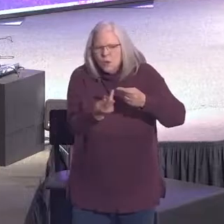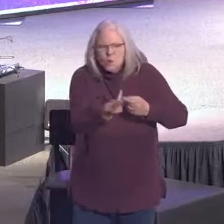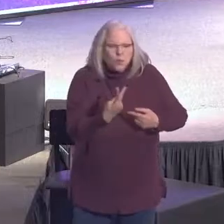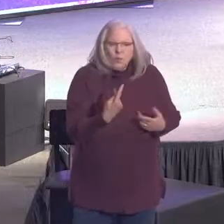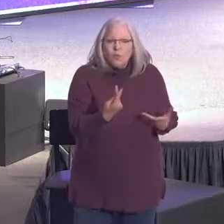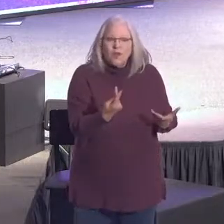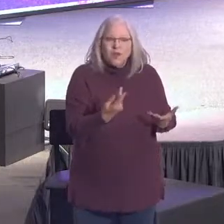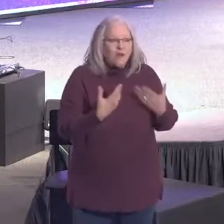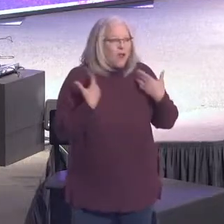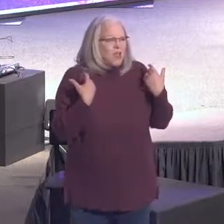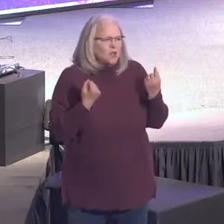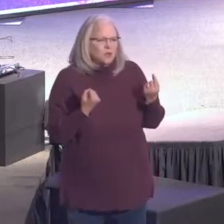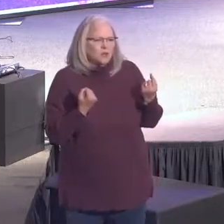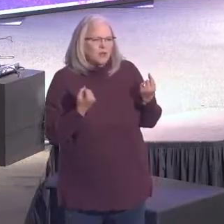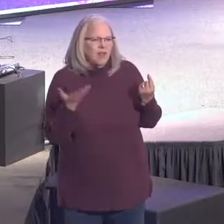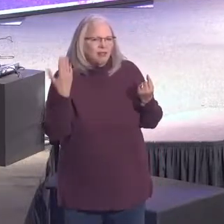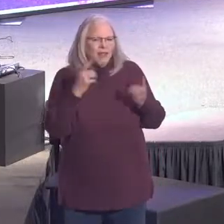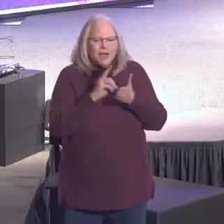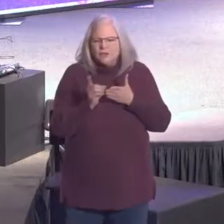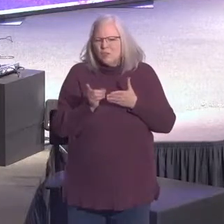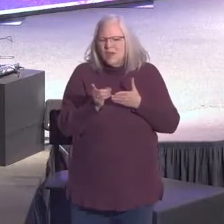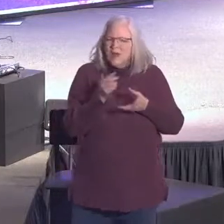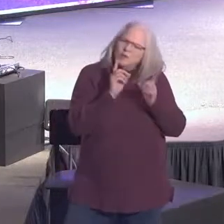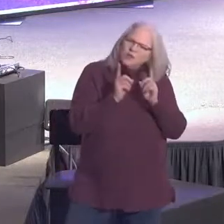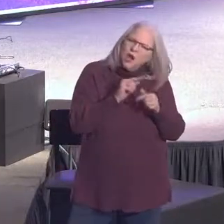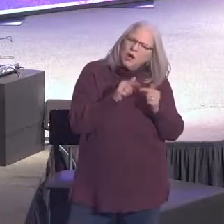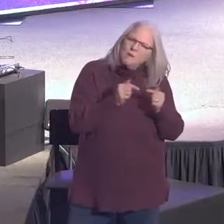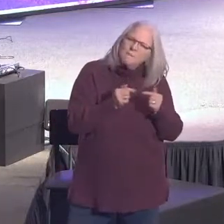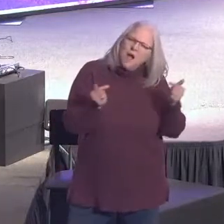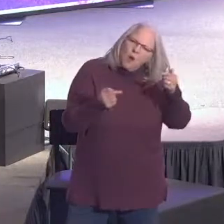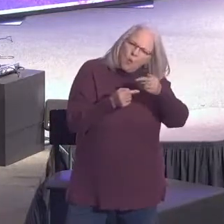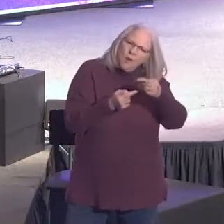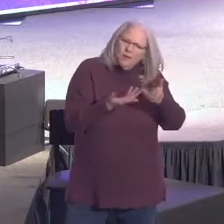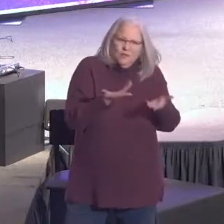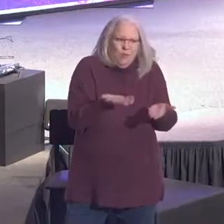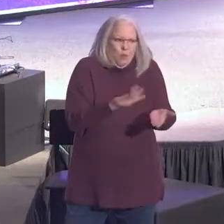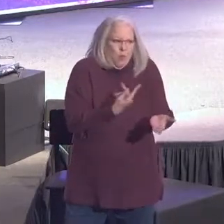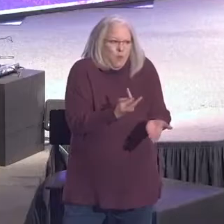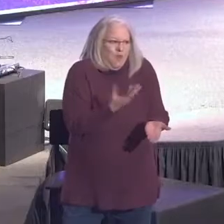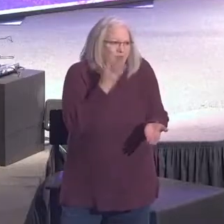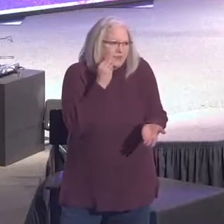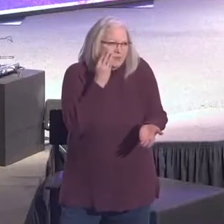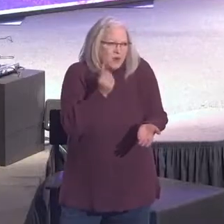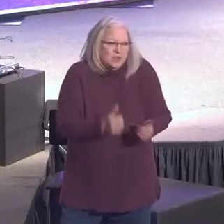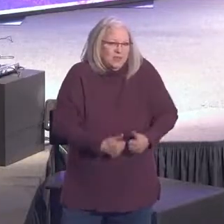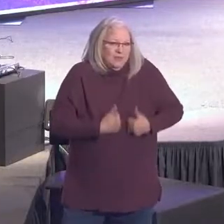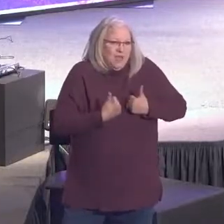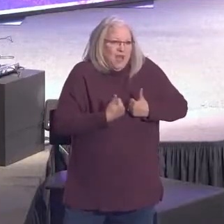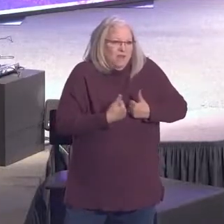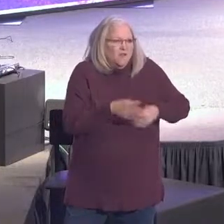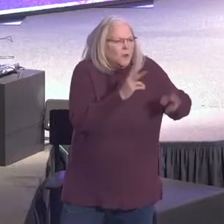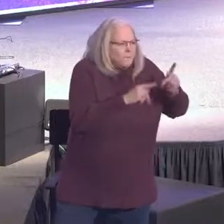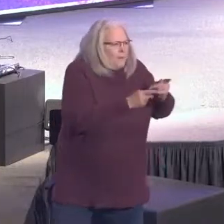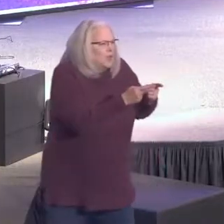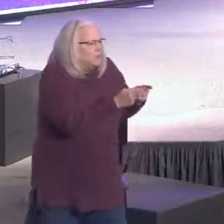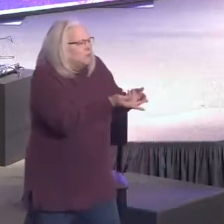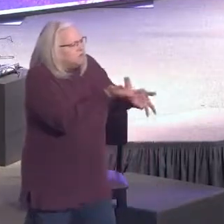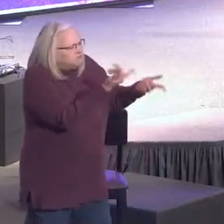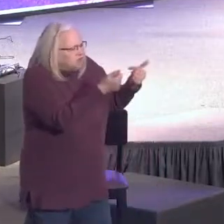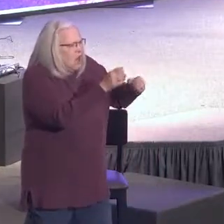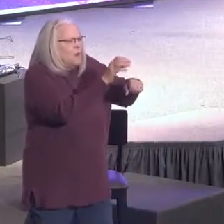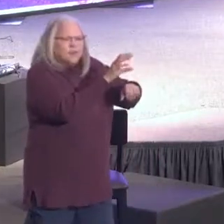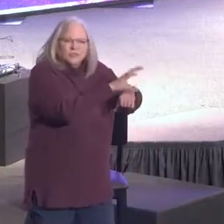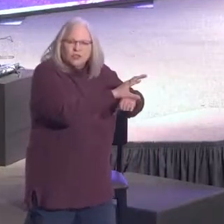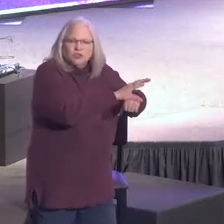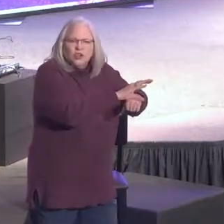are healed. And last week I was talking about wounds that we experience in life. There are people that'll come into these services today. And the